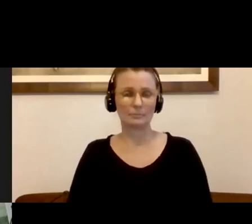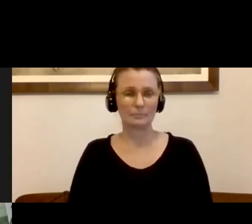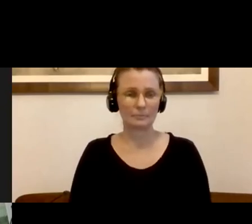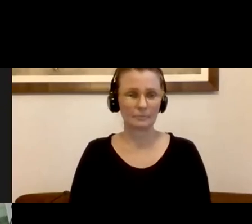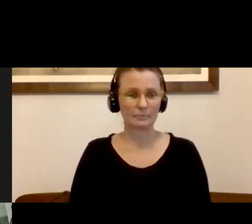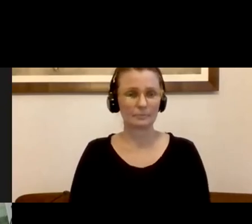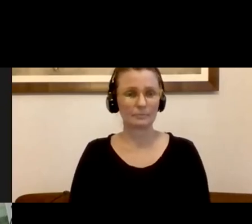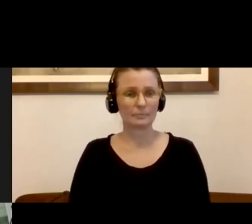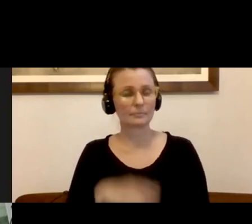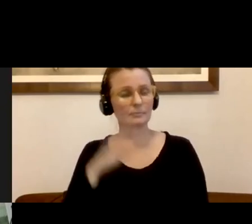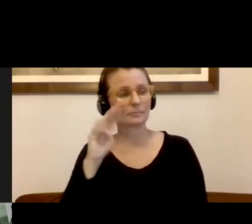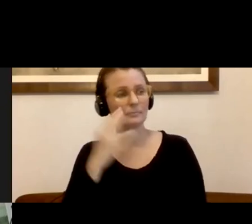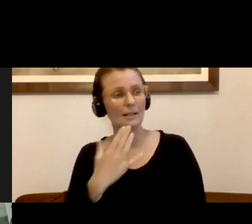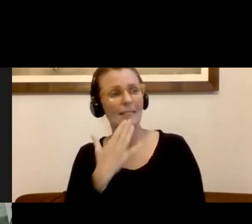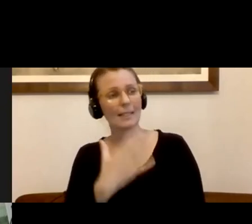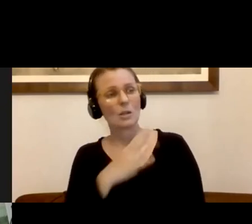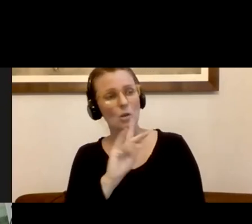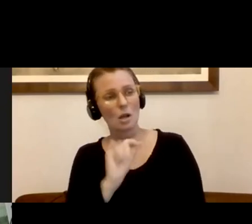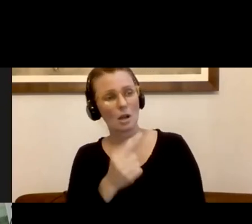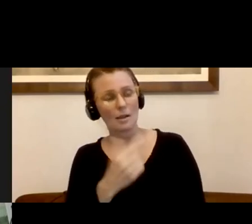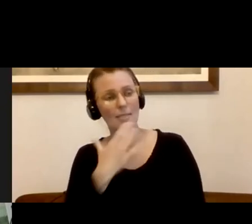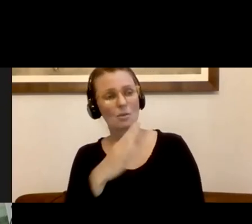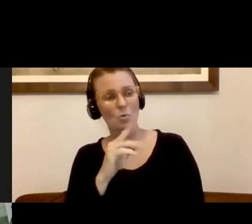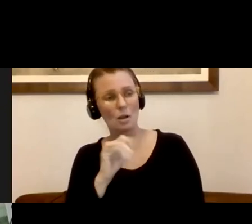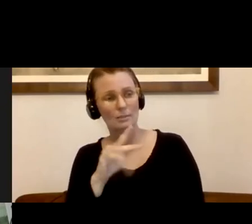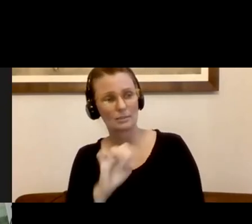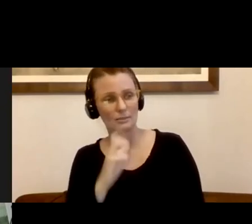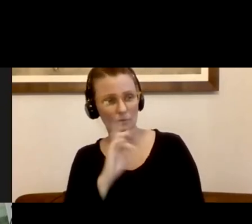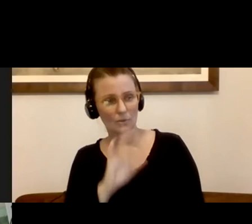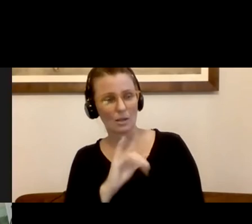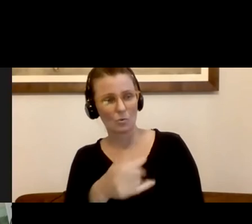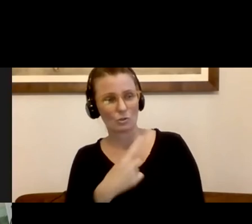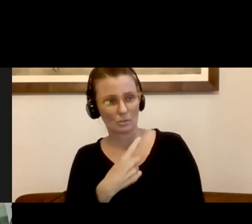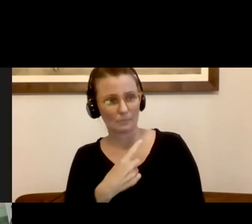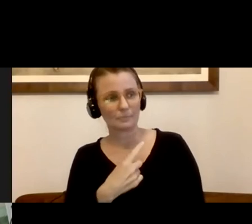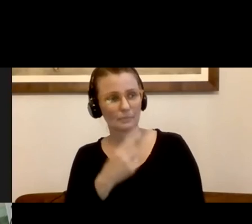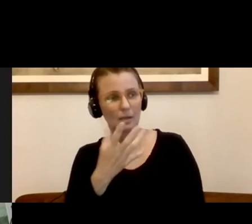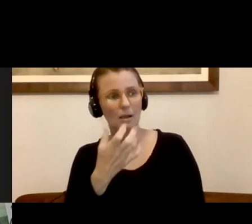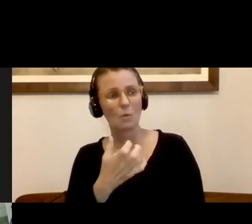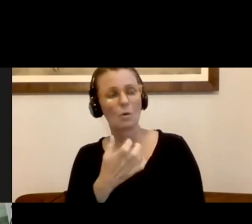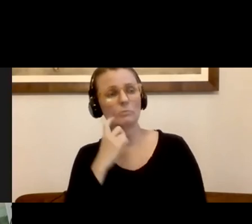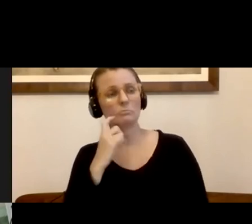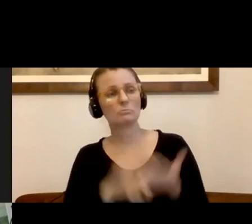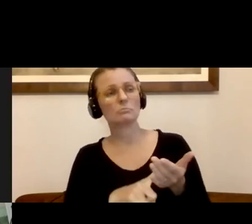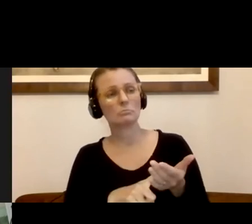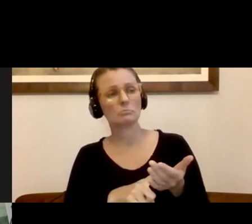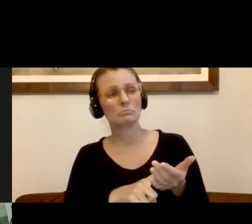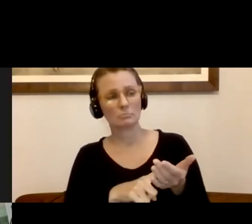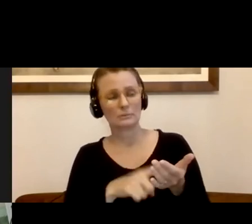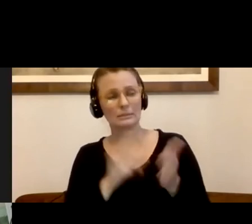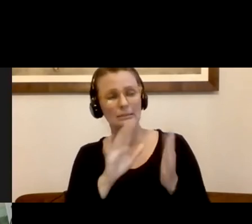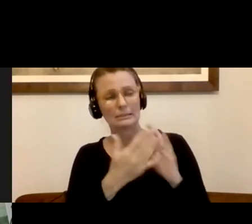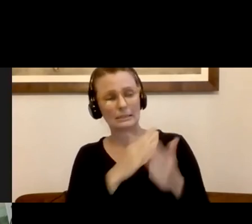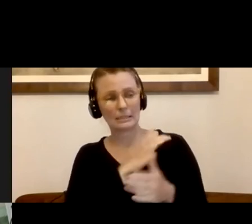Thanks, Doug. And again, thank you, Constance, uh, for that question. I do want to recognize, uh, the city councilor from, uh, Wood 7. Ms. Katiana